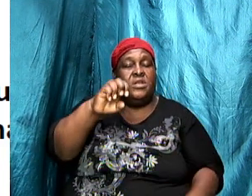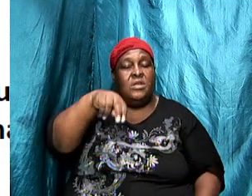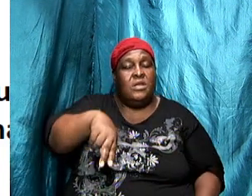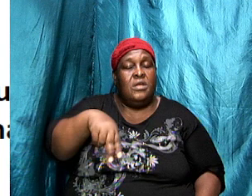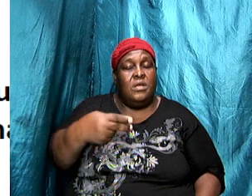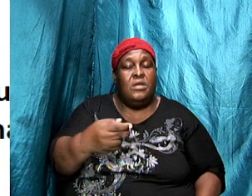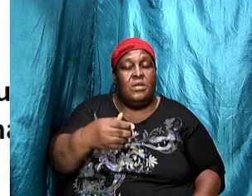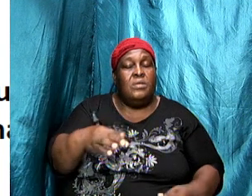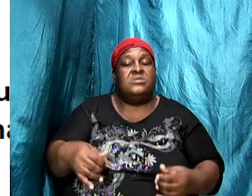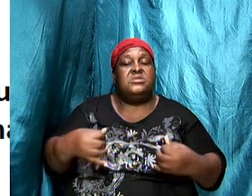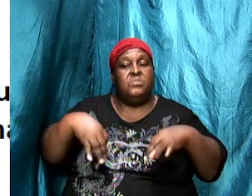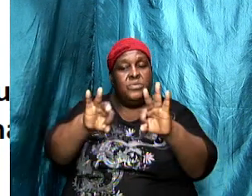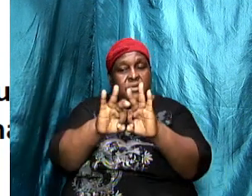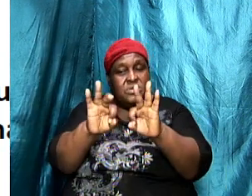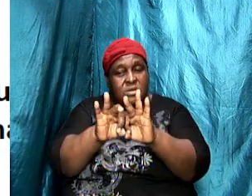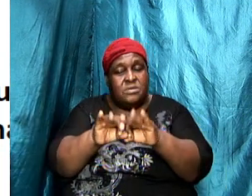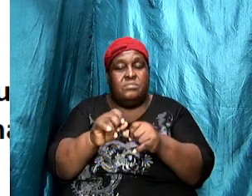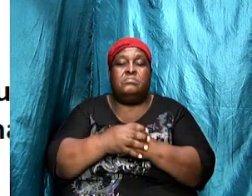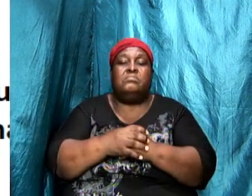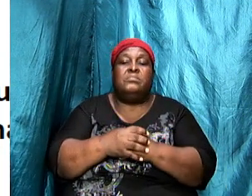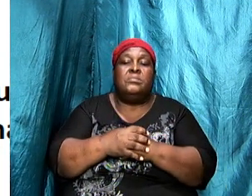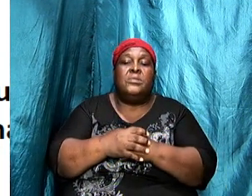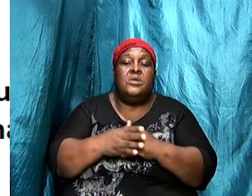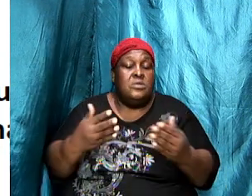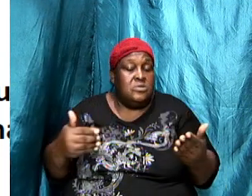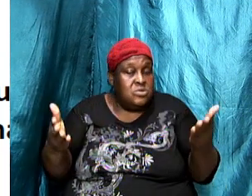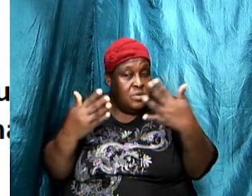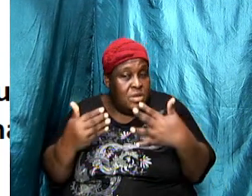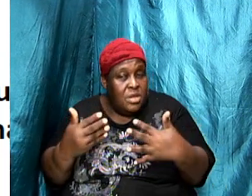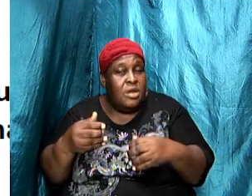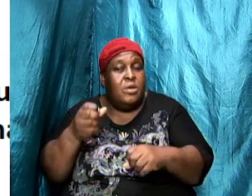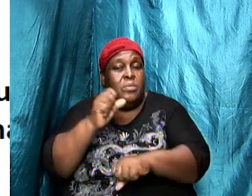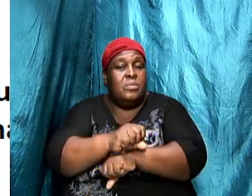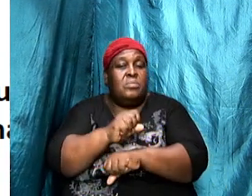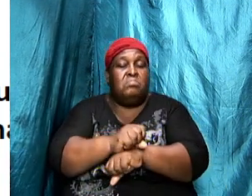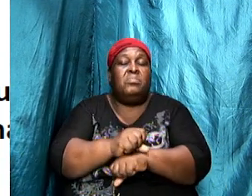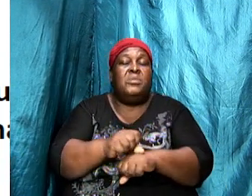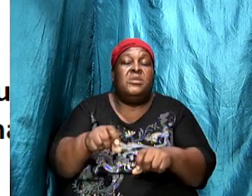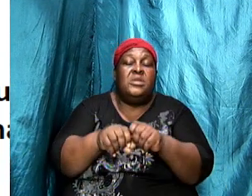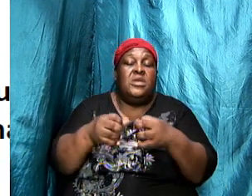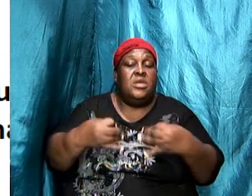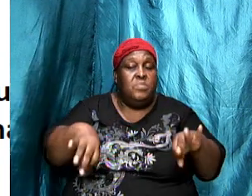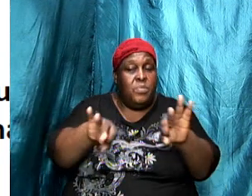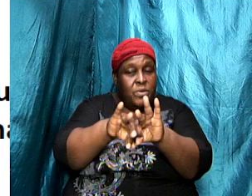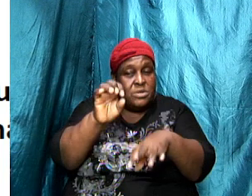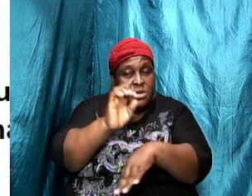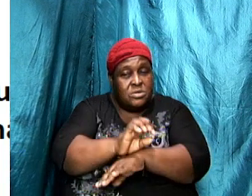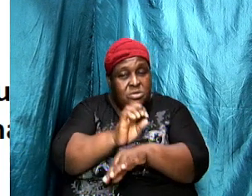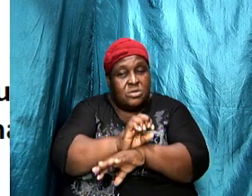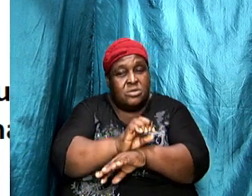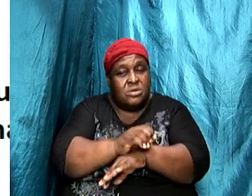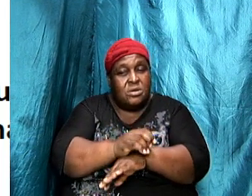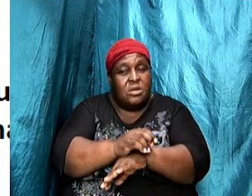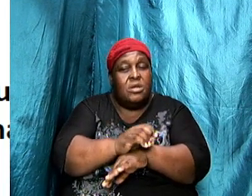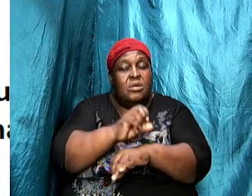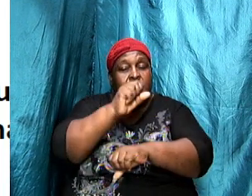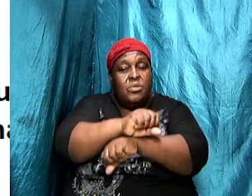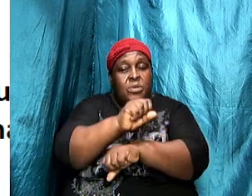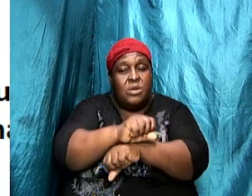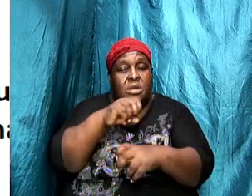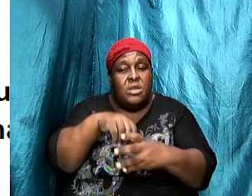significant so here it was operating as a significant church but operating in an